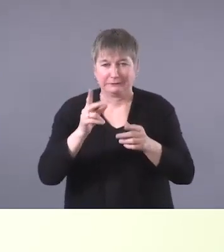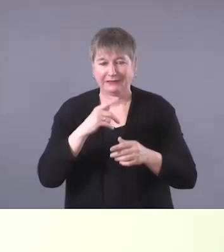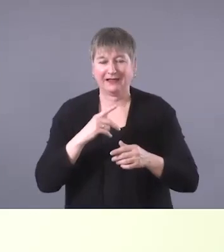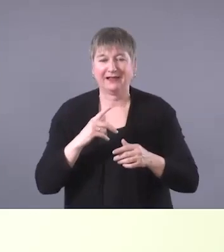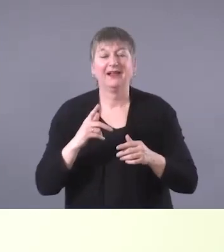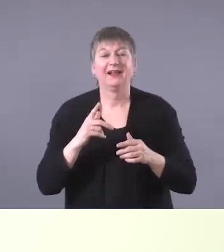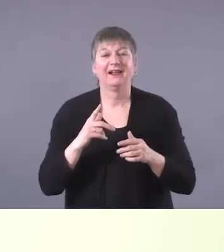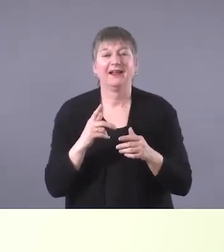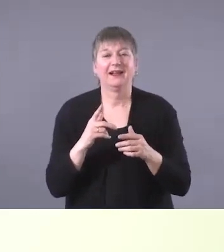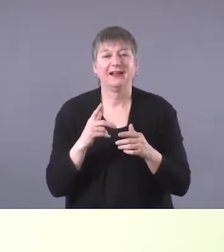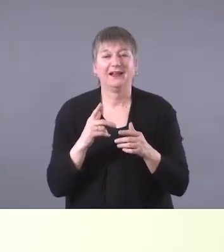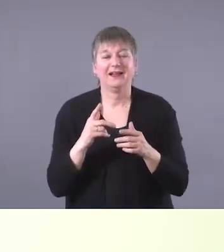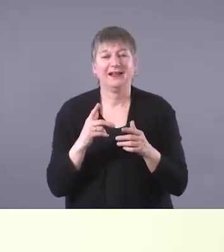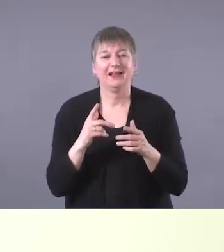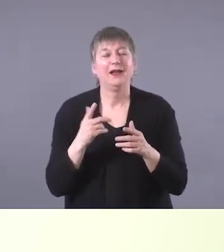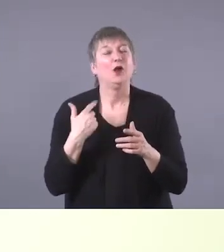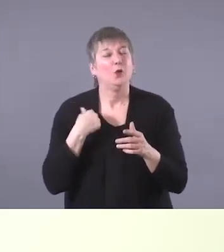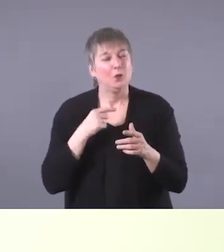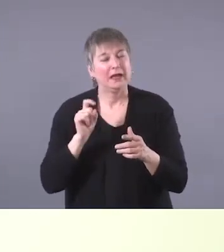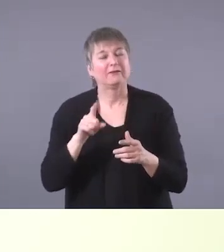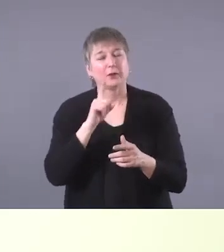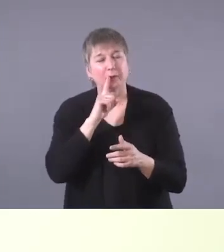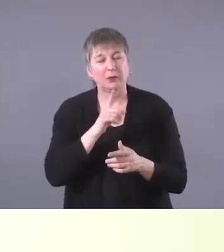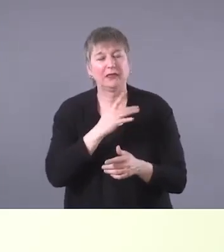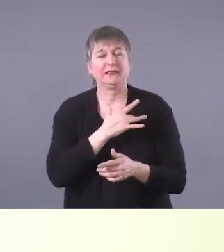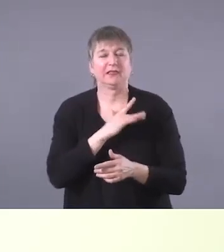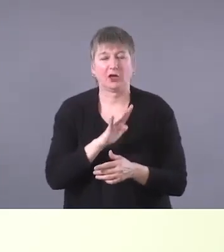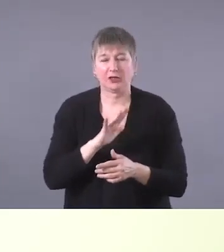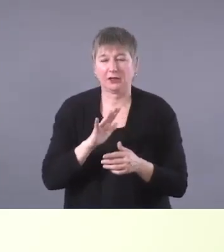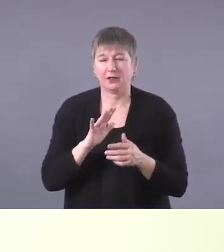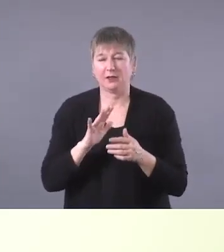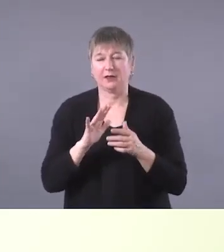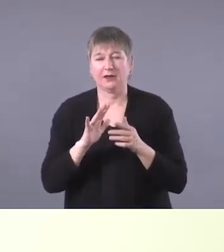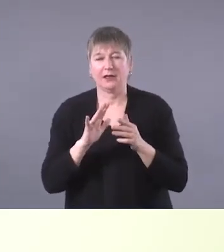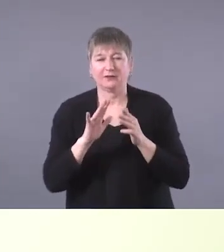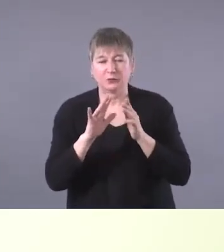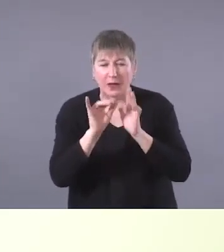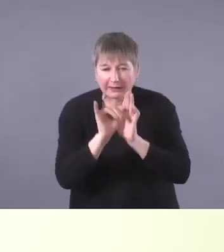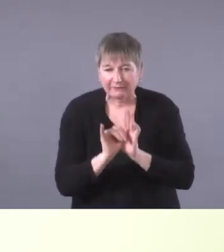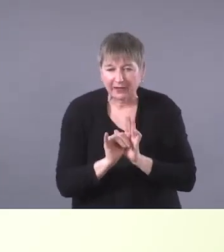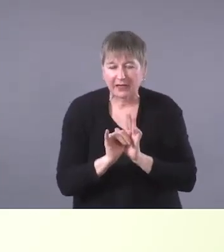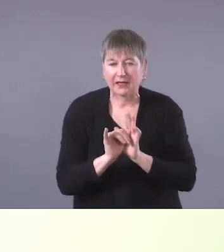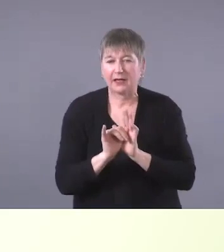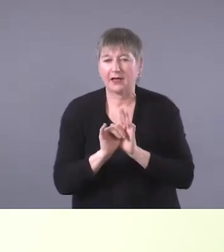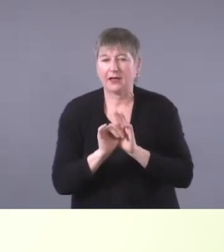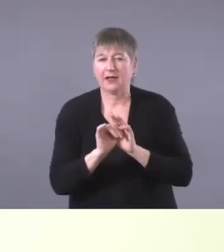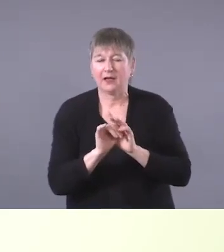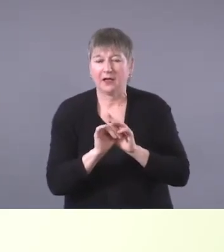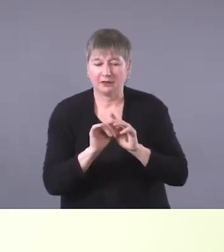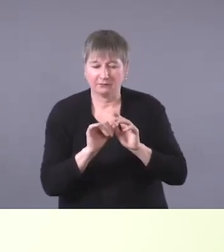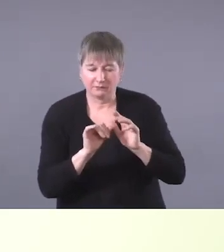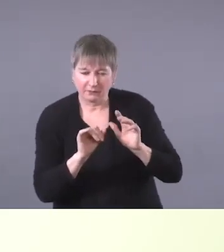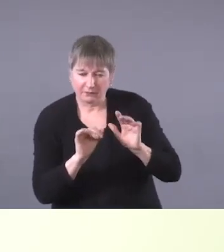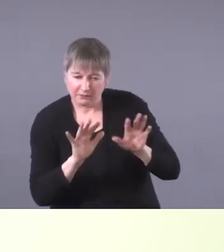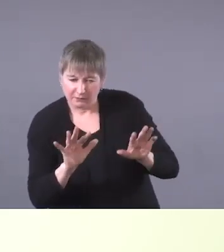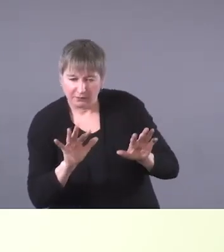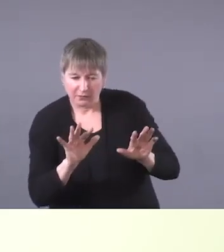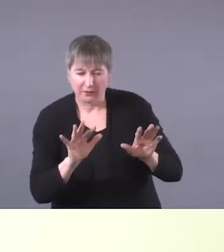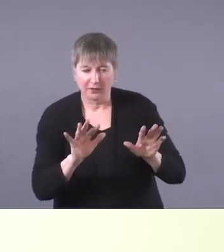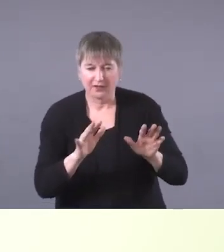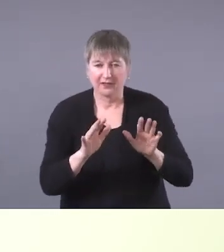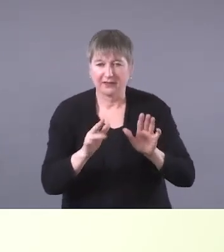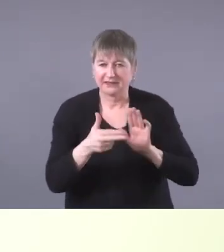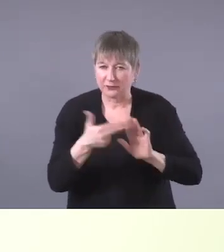fact that, uh, we have to be really sensitive when we are describing assessment outcomes. I don't know how this, um,